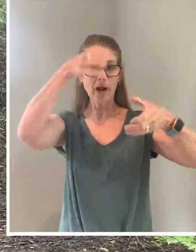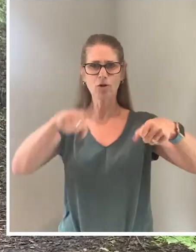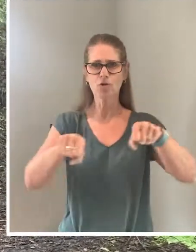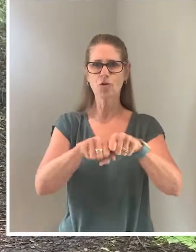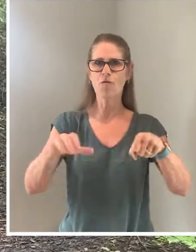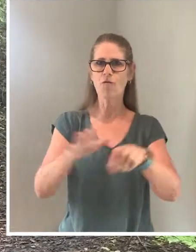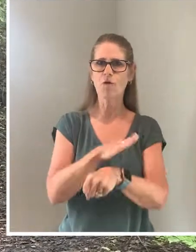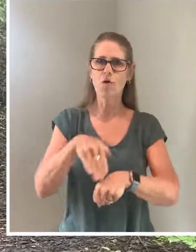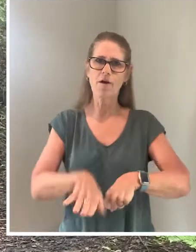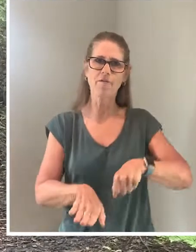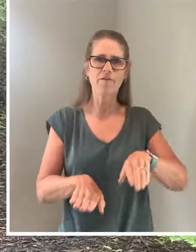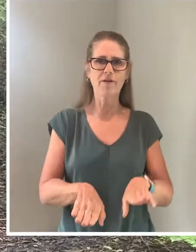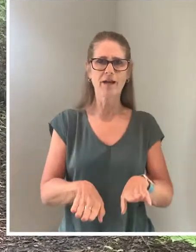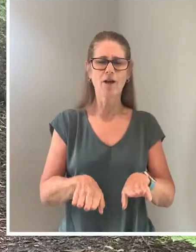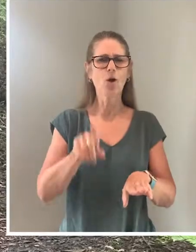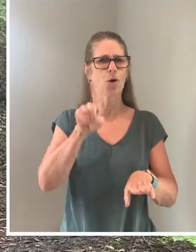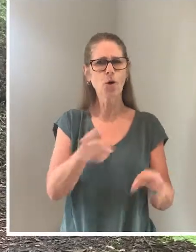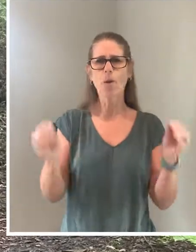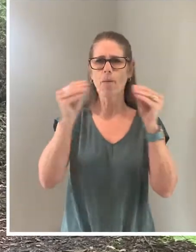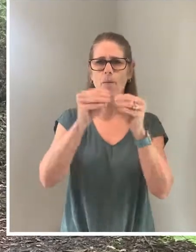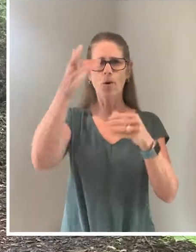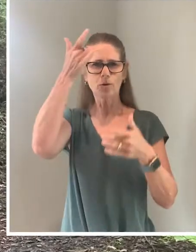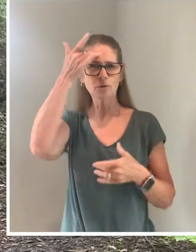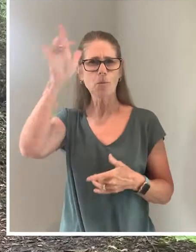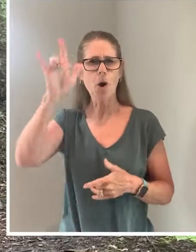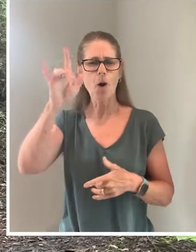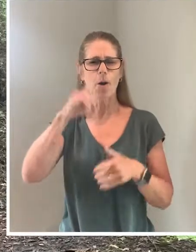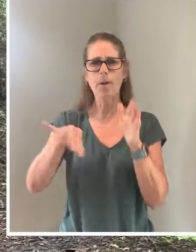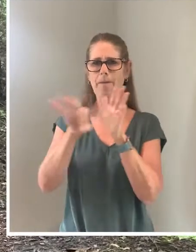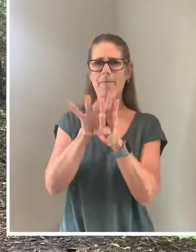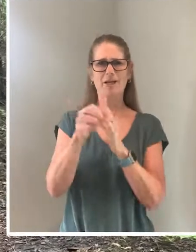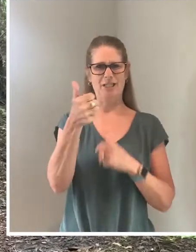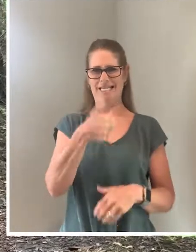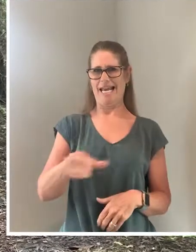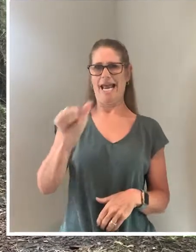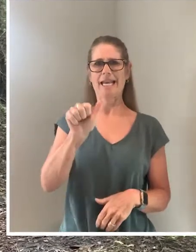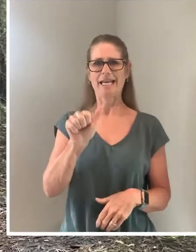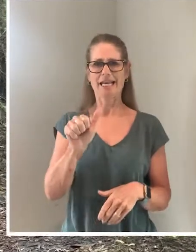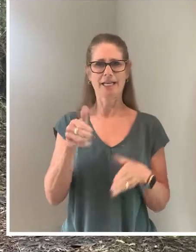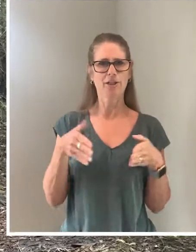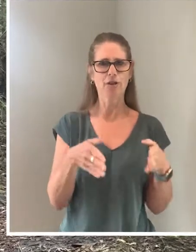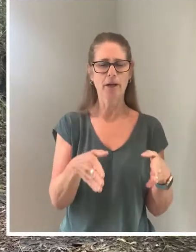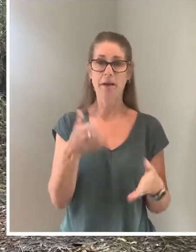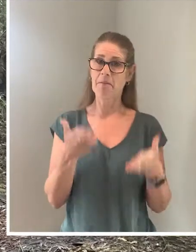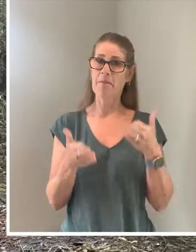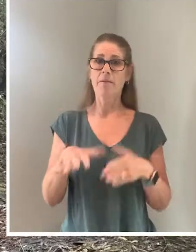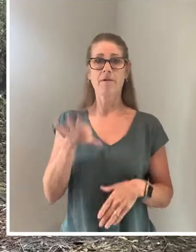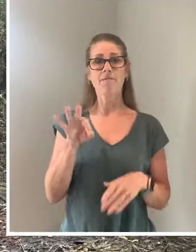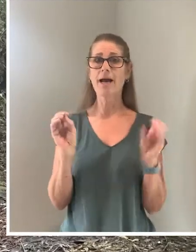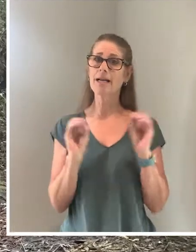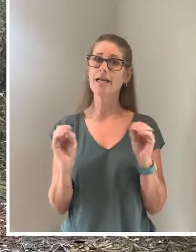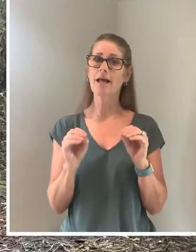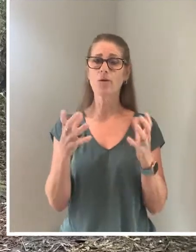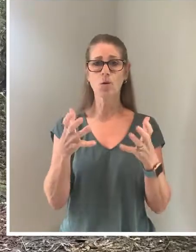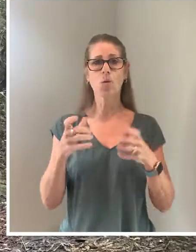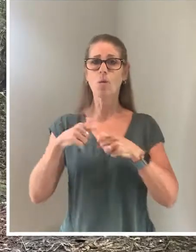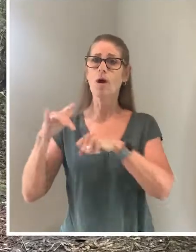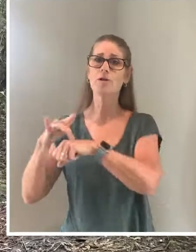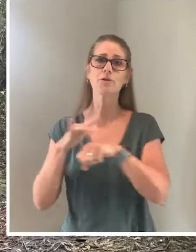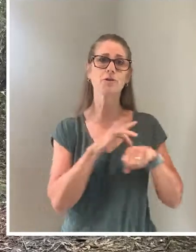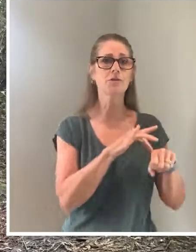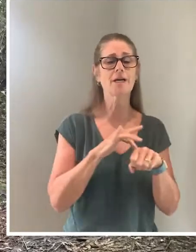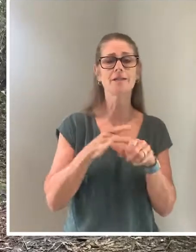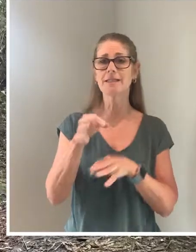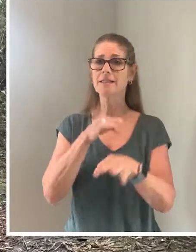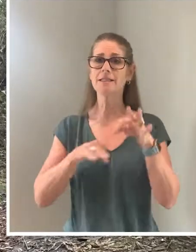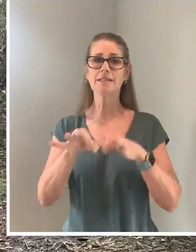you're too smart to go down any not-so-good street. And you may not find any you'll want to go down. In that case, of course, you'll